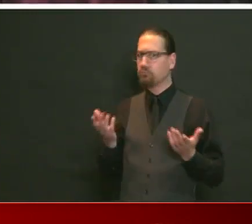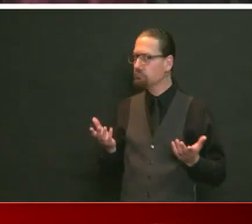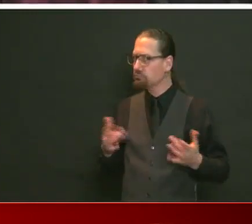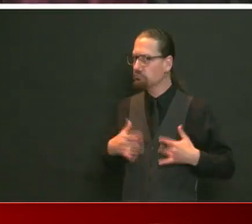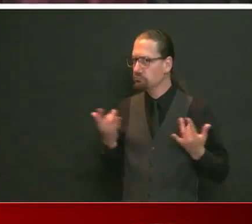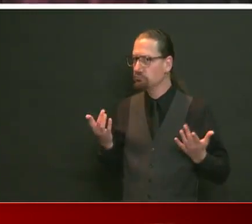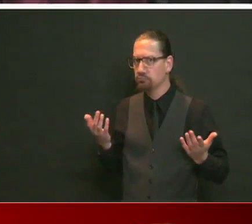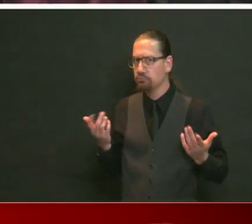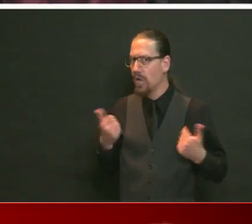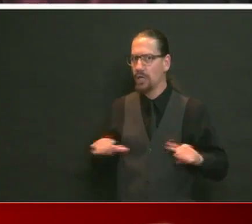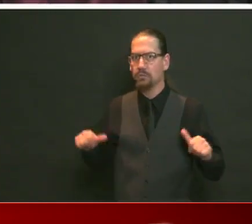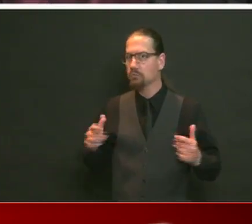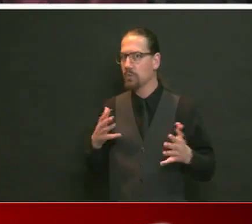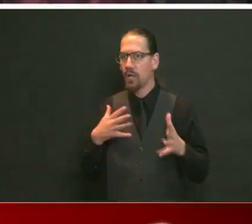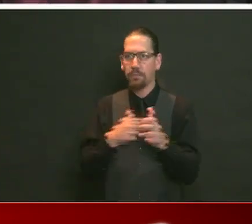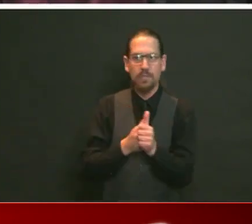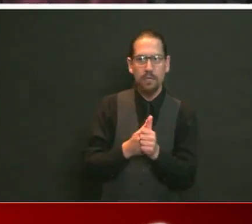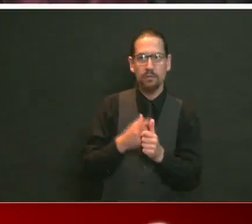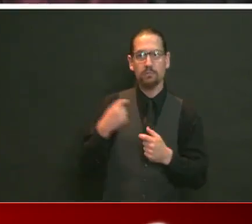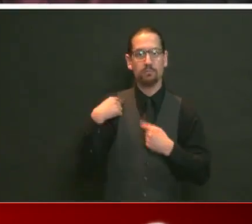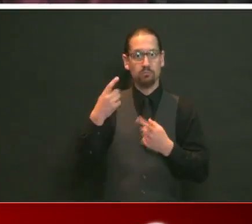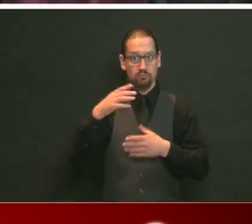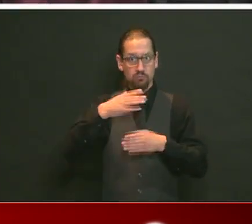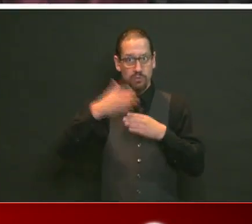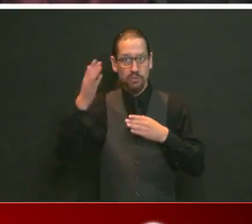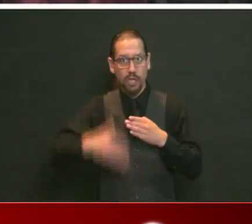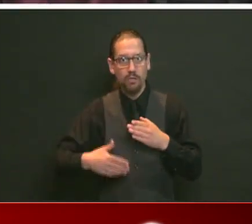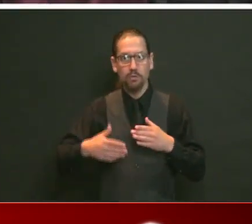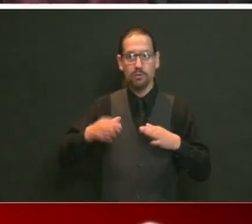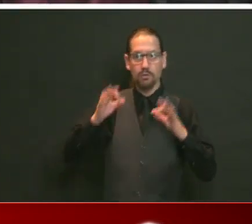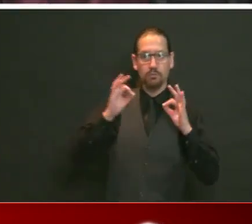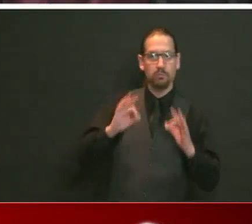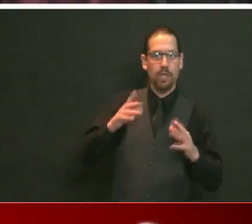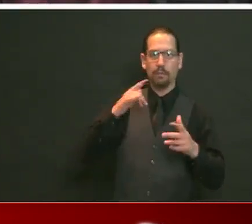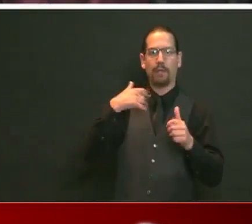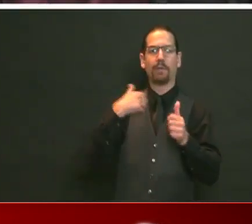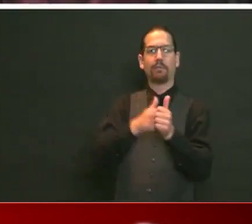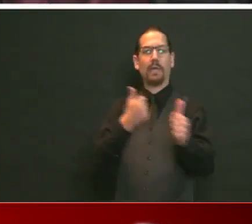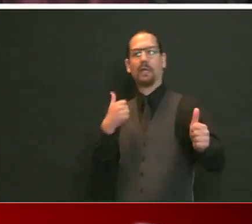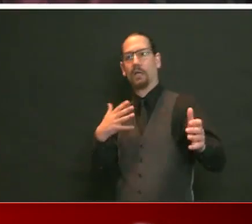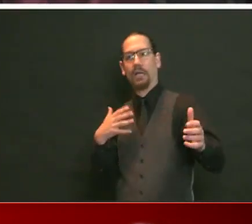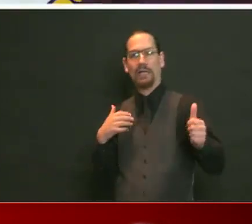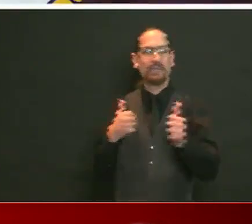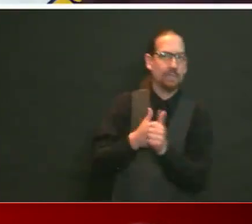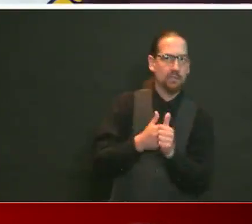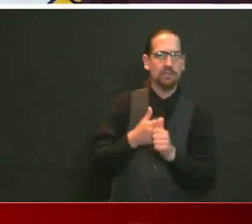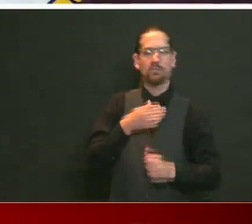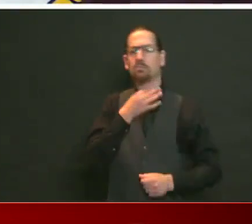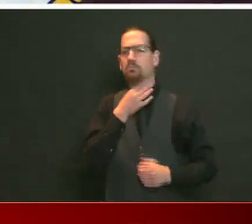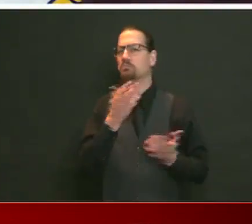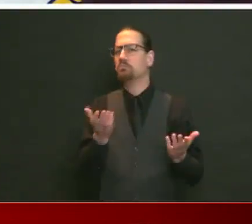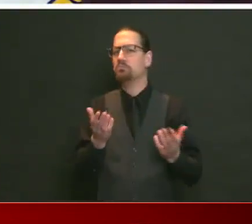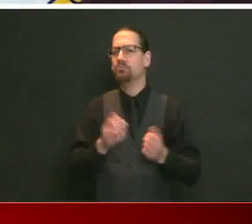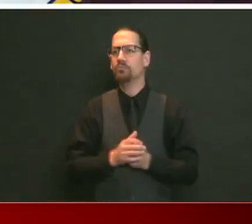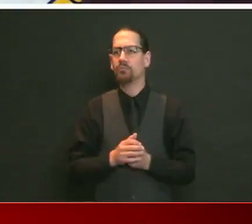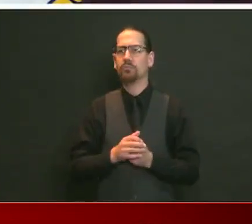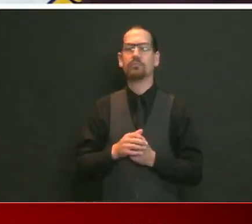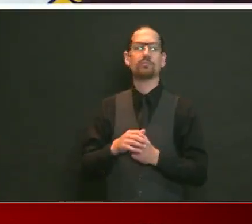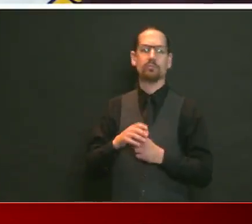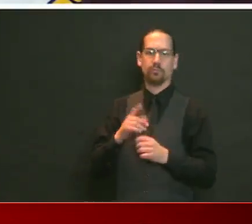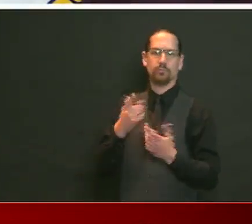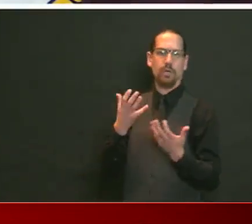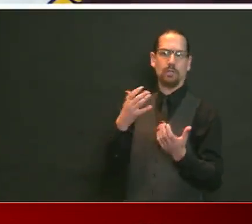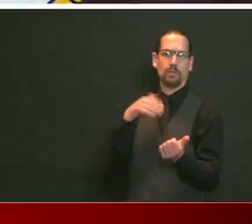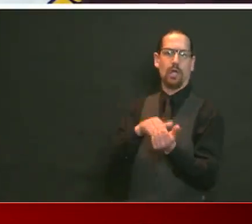your test results? What do you see trending here? So, I'm going to answer that, and then I'd like to have the doctor answer that. I